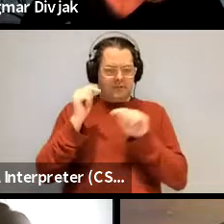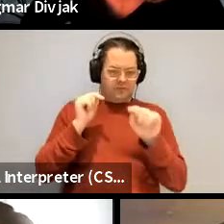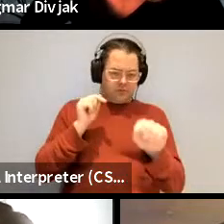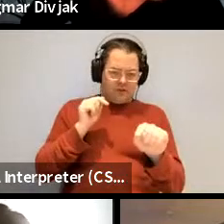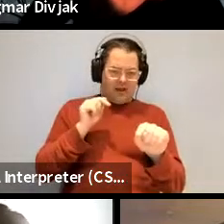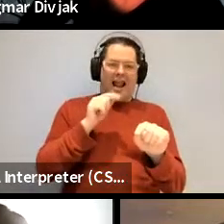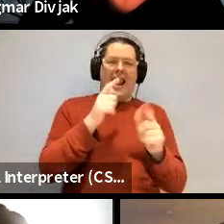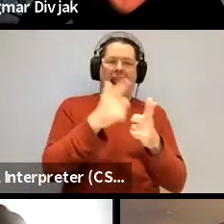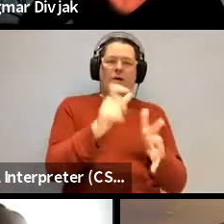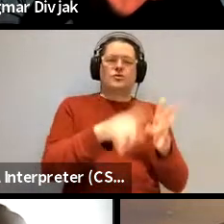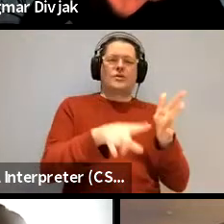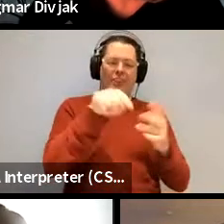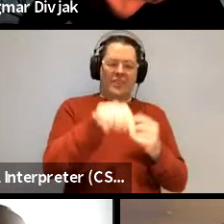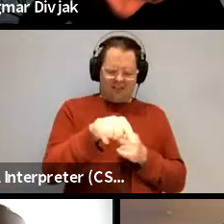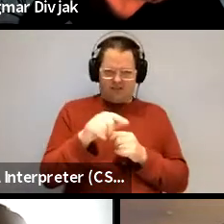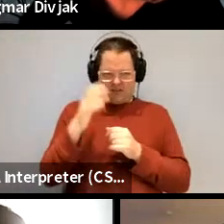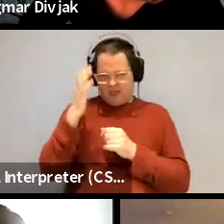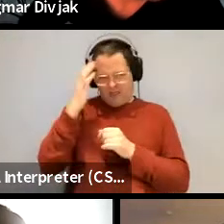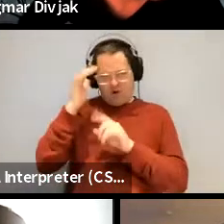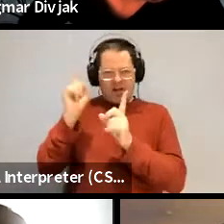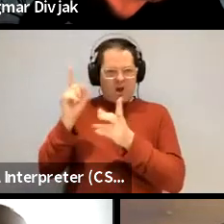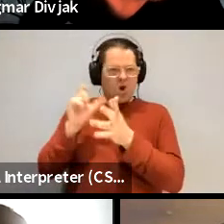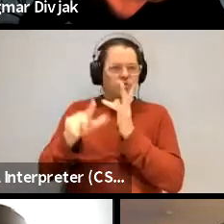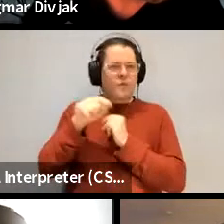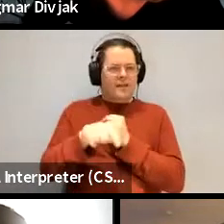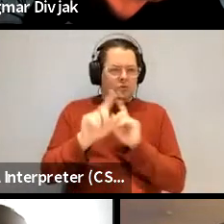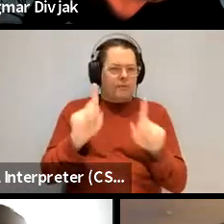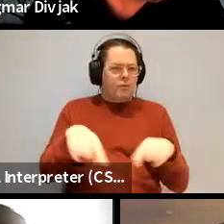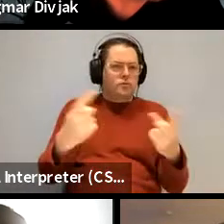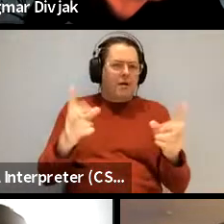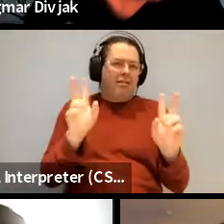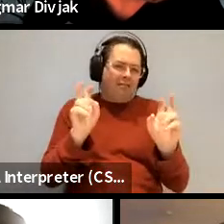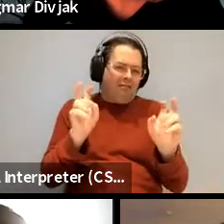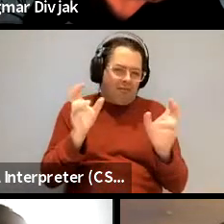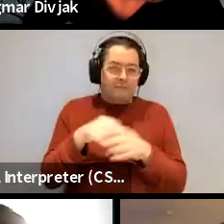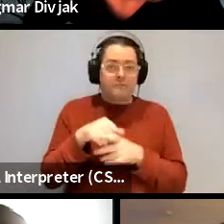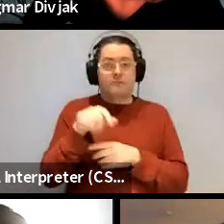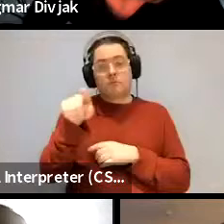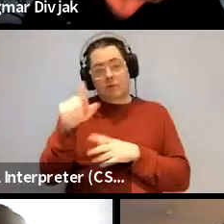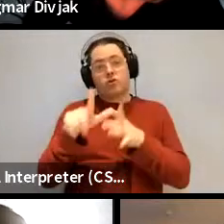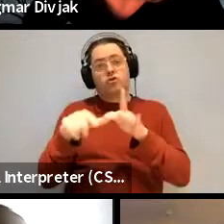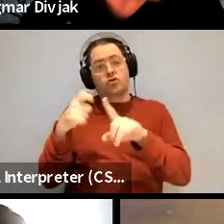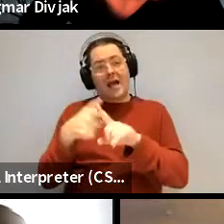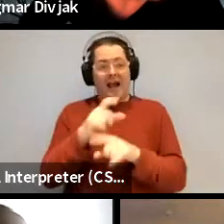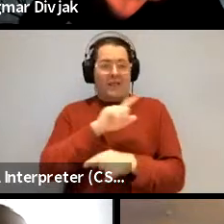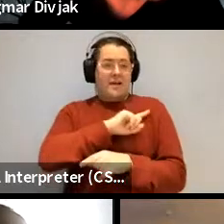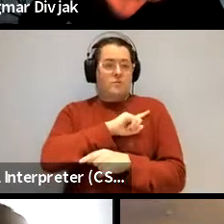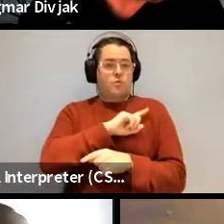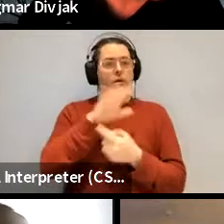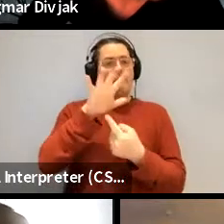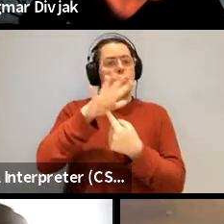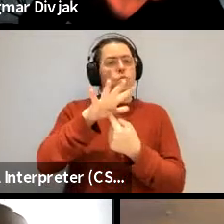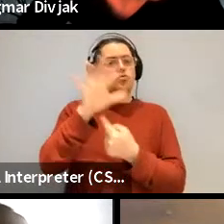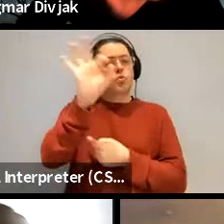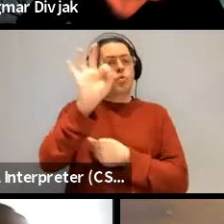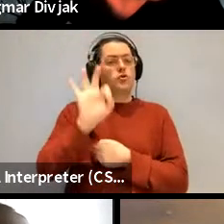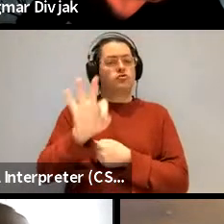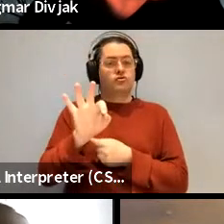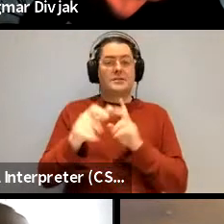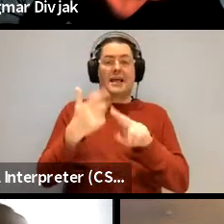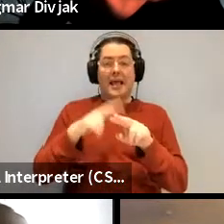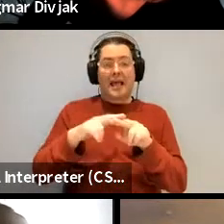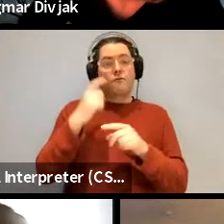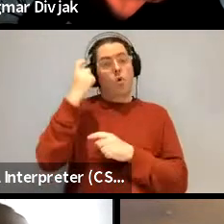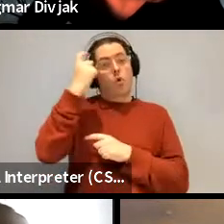guess that's why when you're talking about the models and and and adele's question like these are relevant questions if you subscribe to the